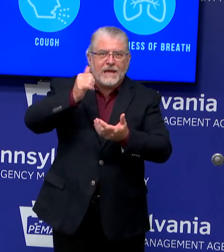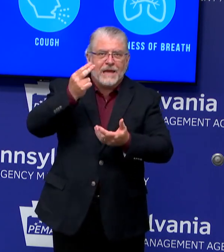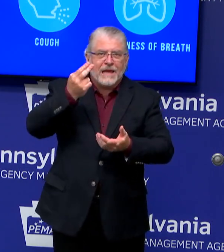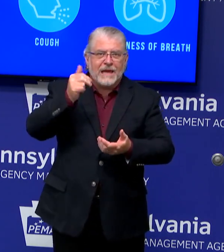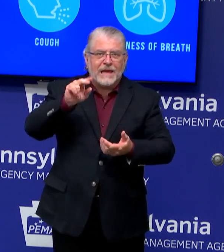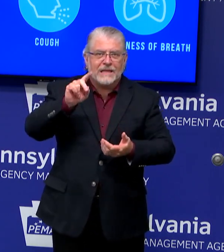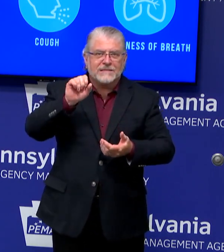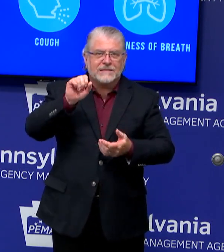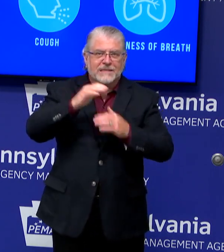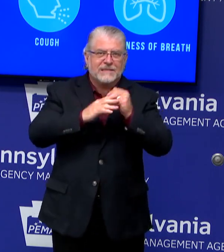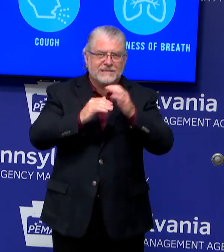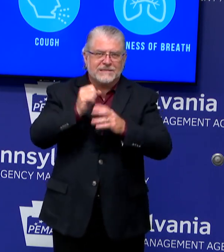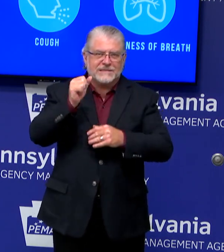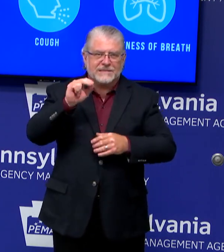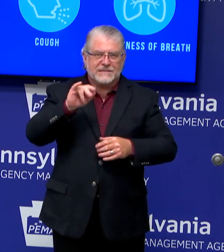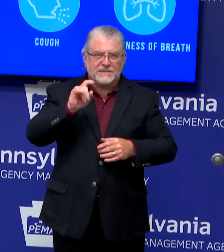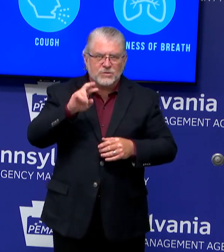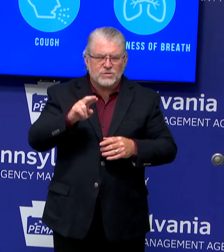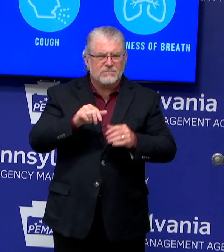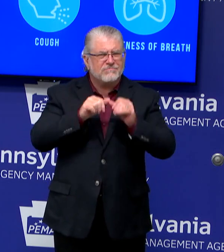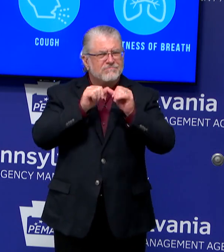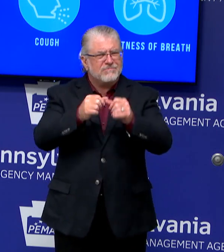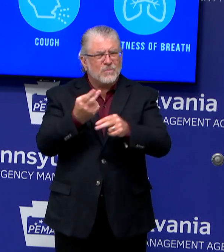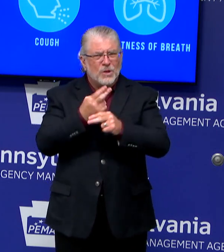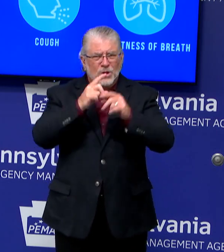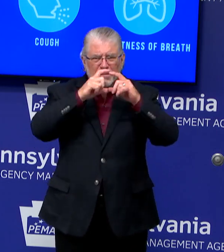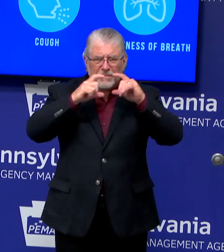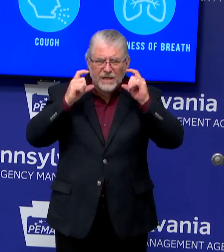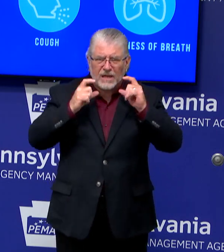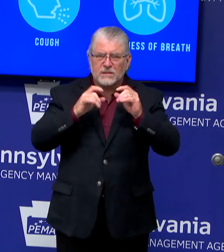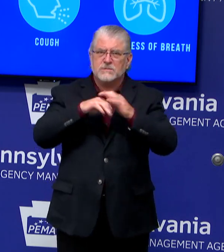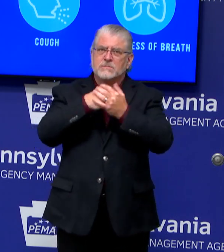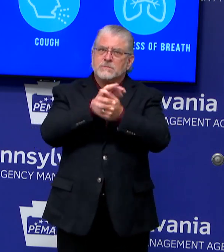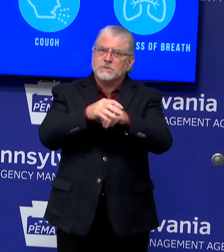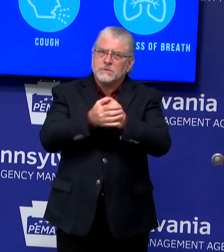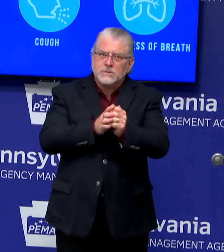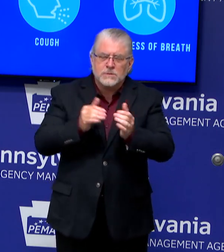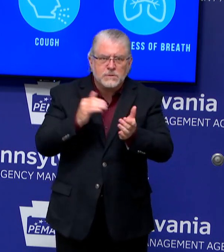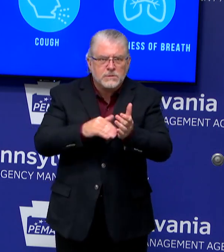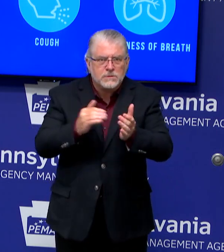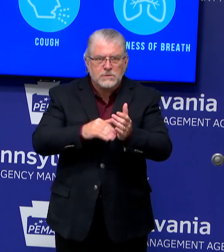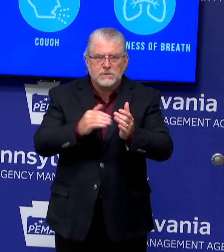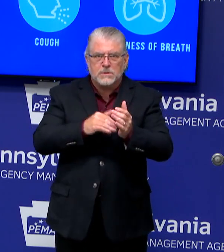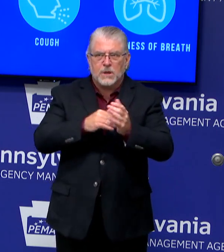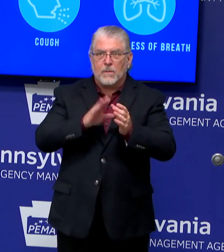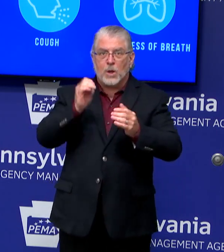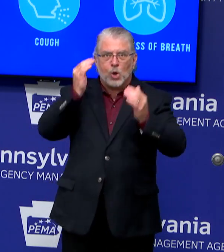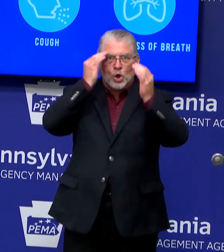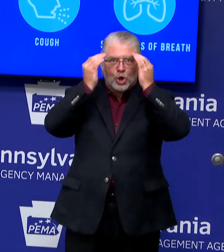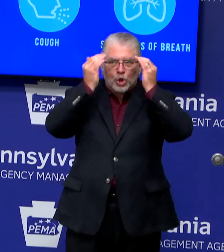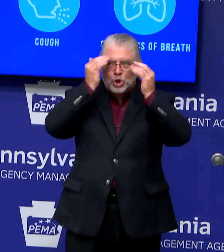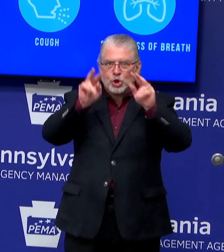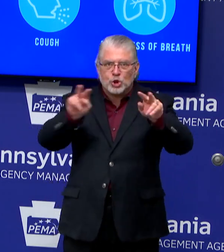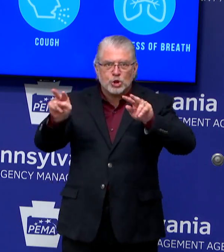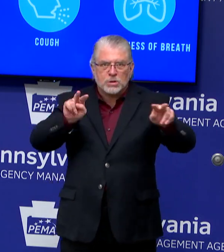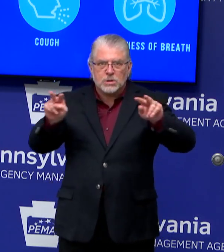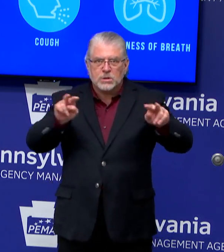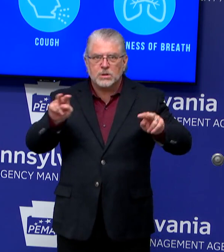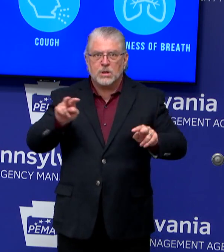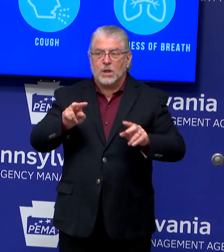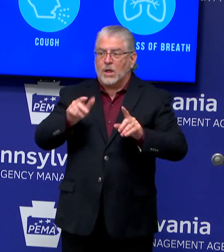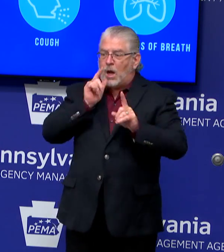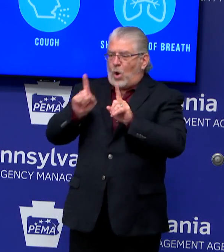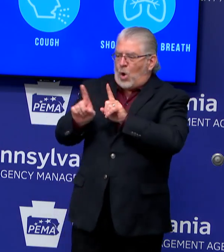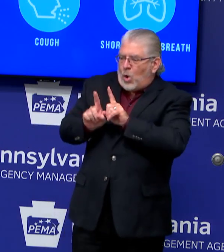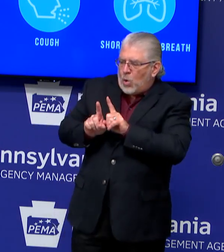We are going to continue to need to liberally use hand sanitizer. We need to be alert and vigilant in terms of social distancing. For the time